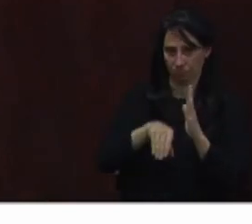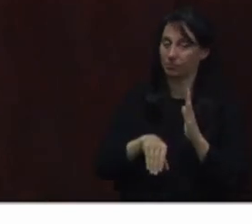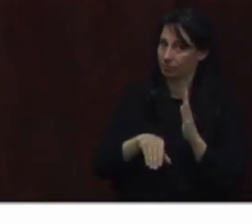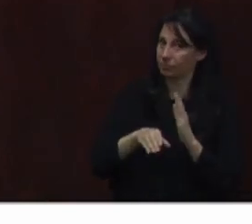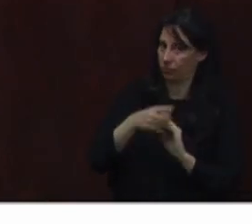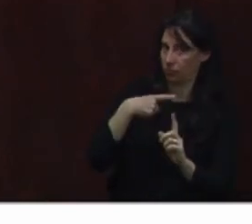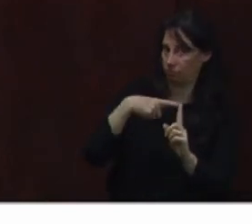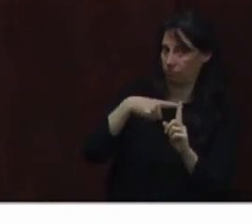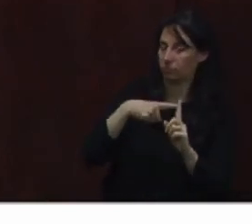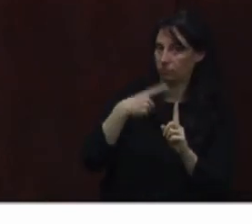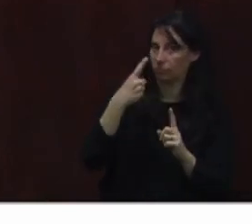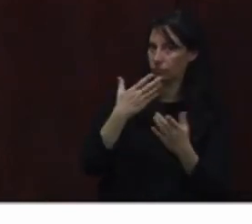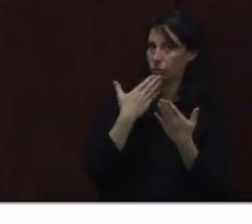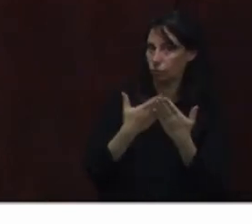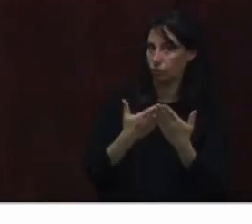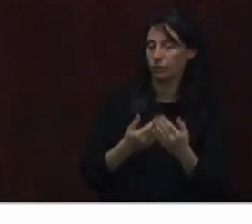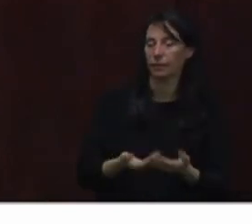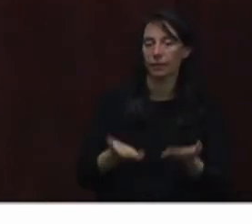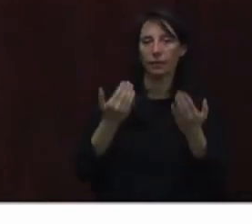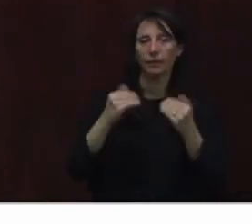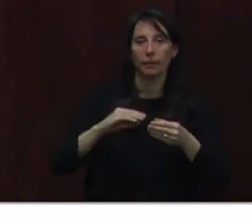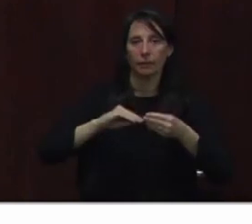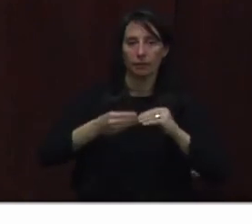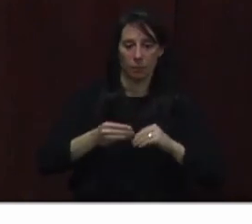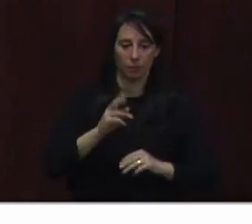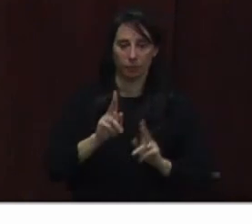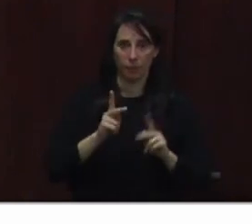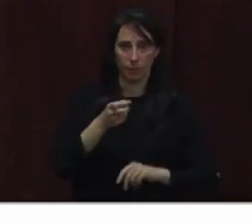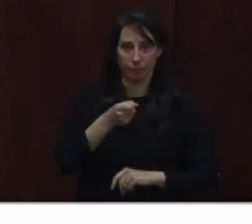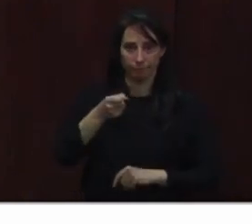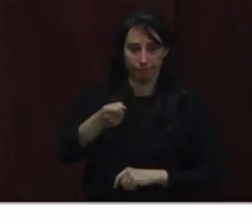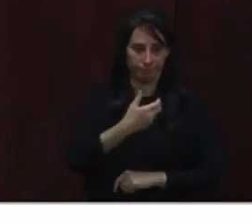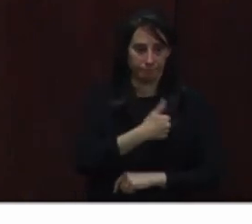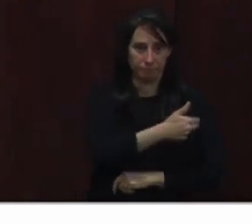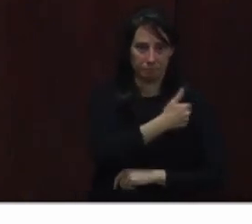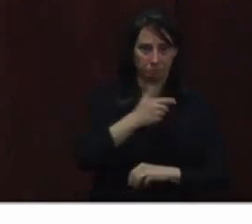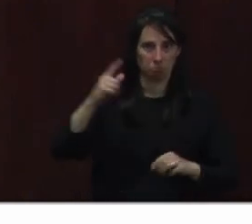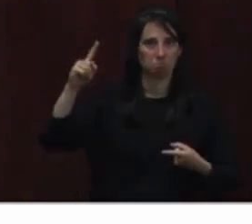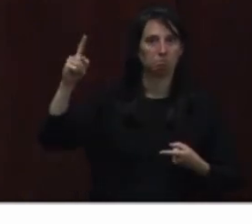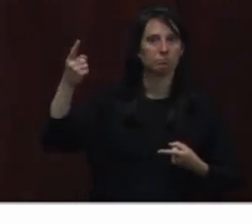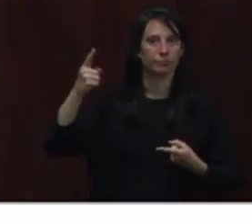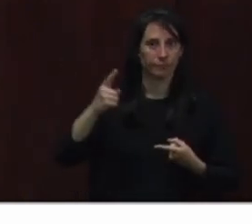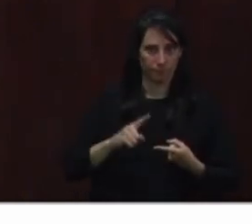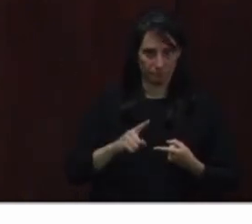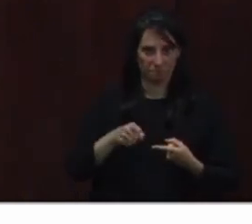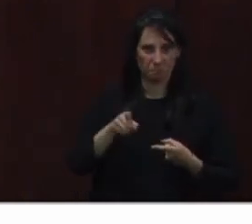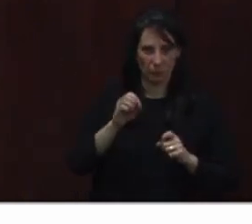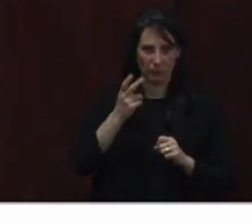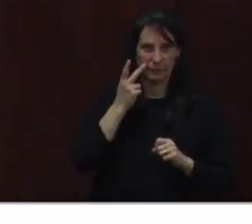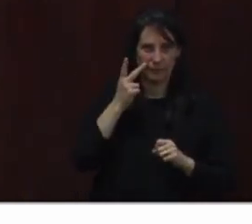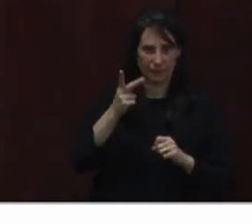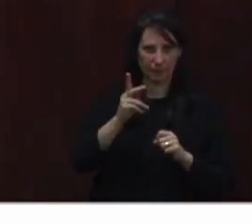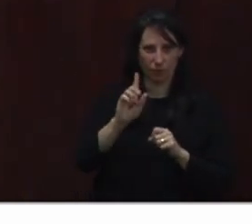The hospitalizations have seen a steady decline as well in the last couple of weeks, as you can see here by the region.